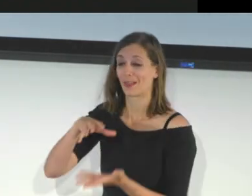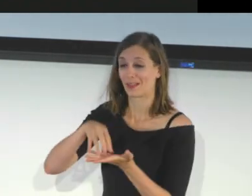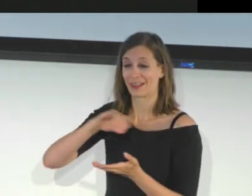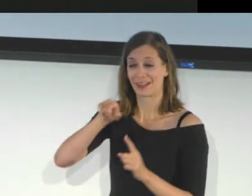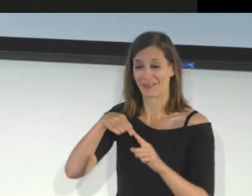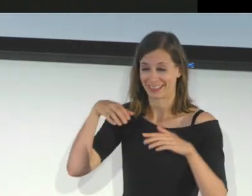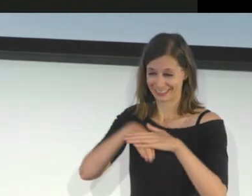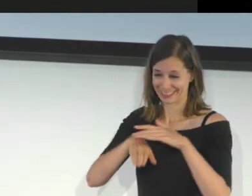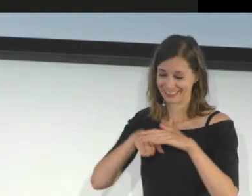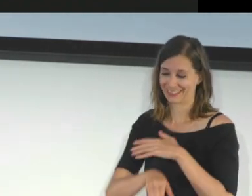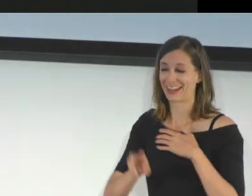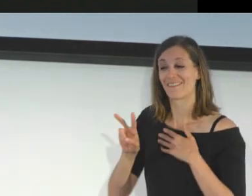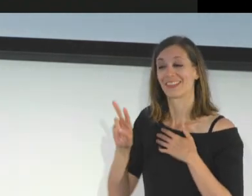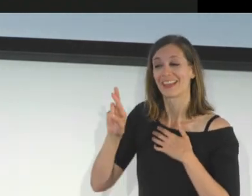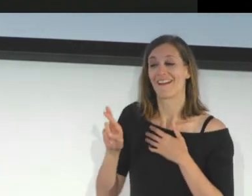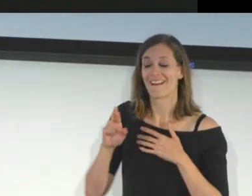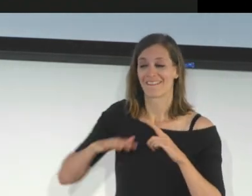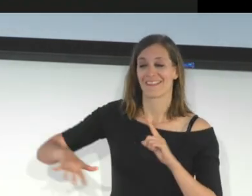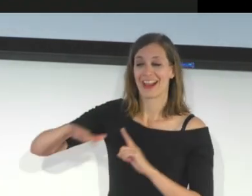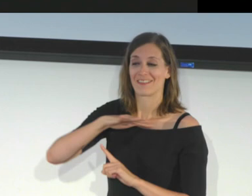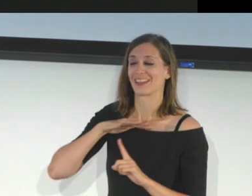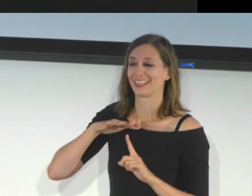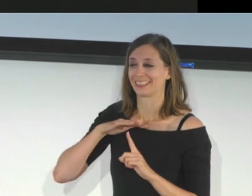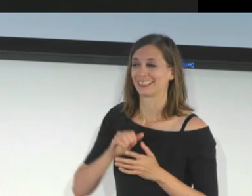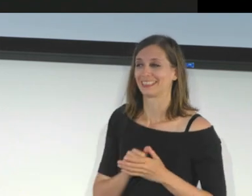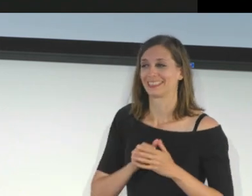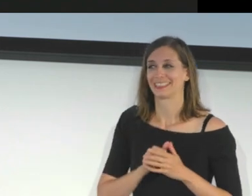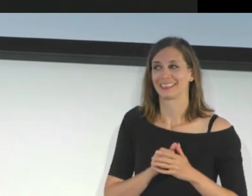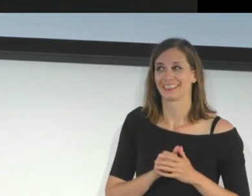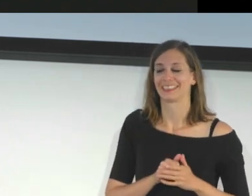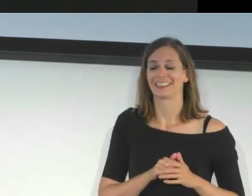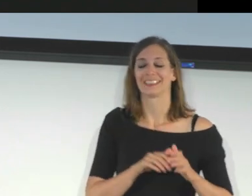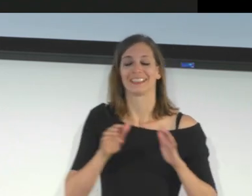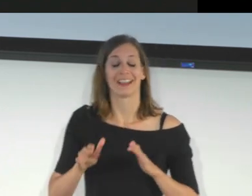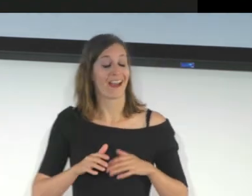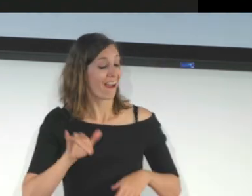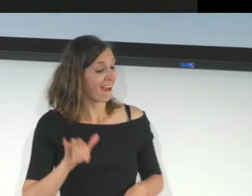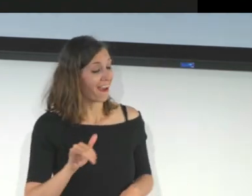You're learning about accessibility in virtual environments.